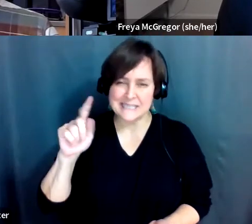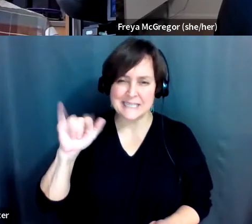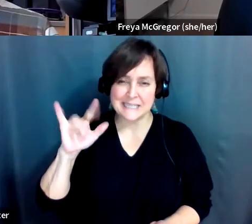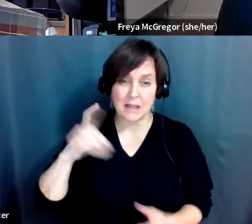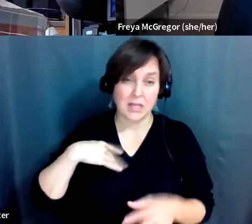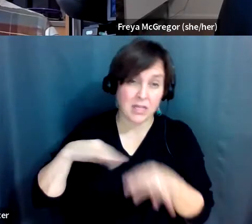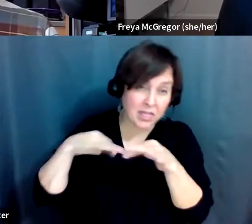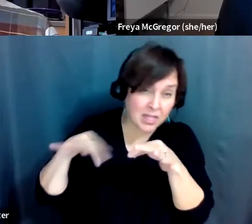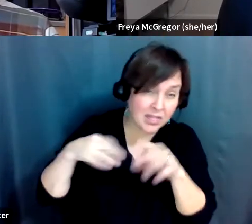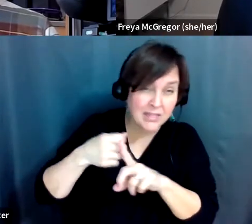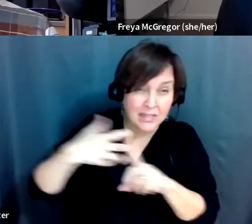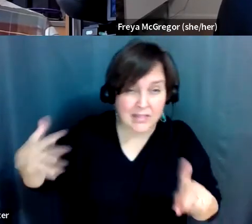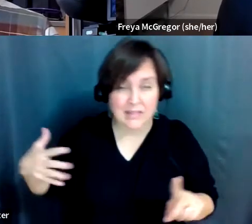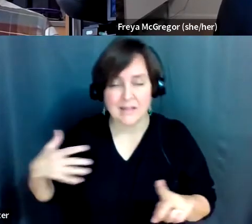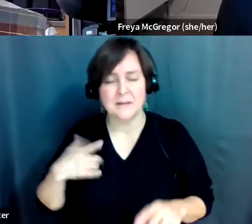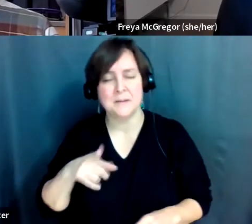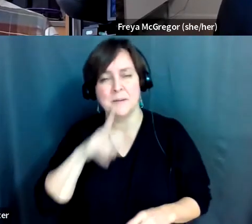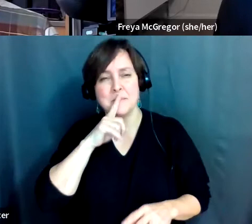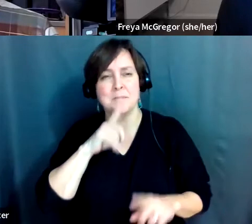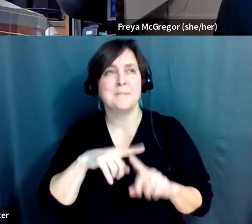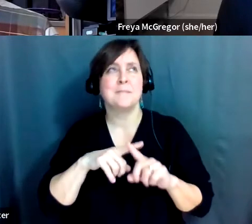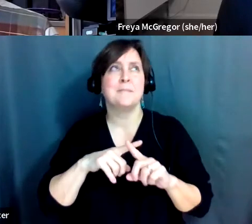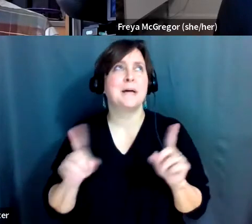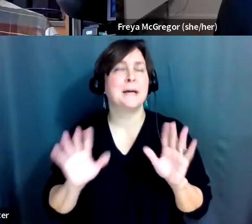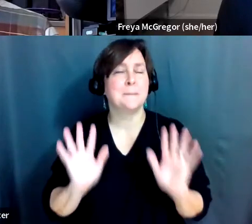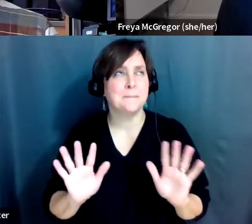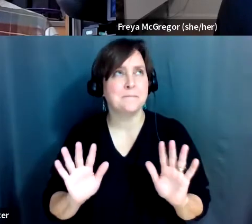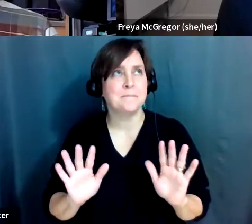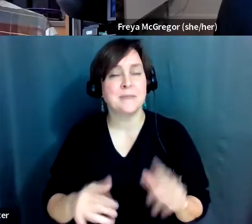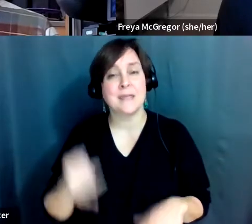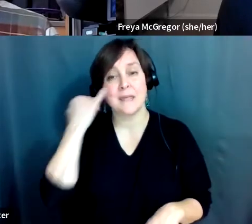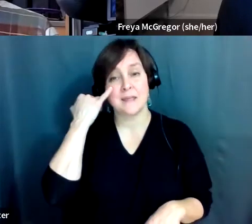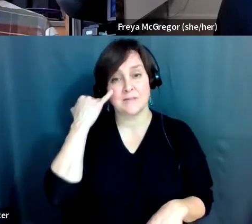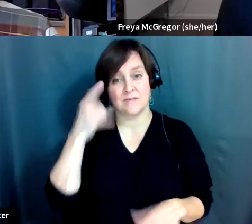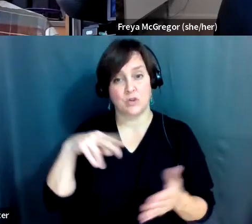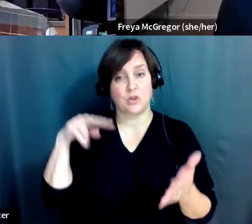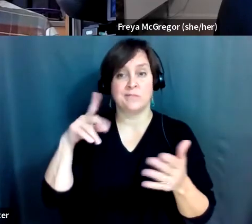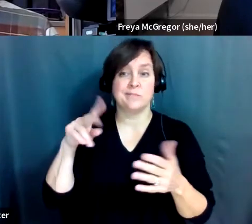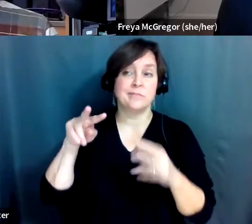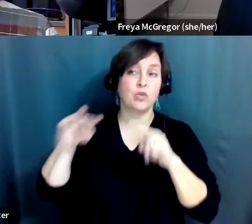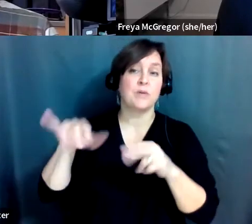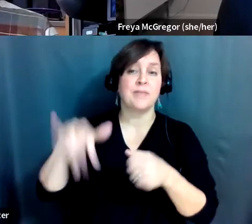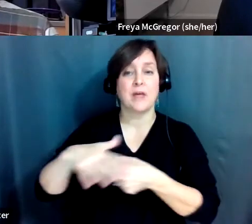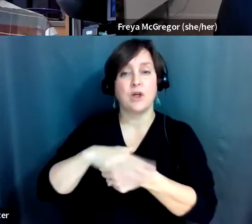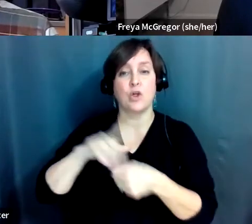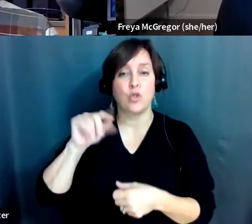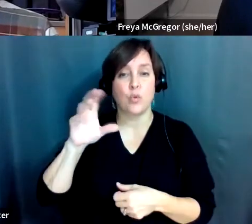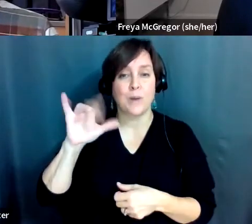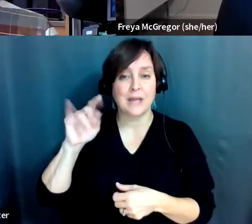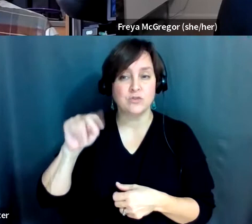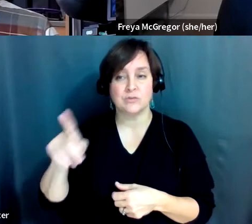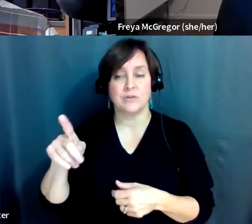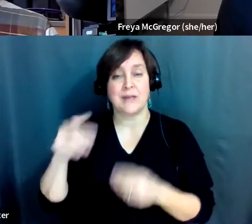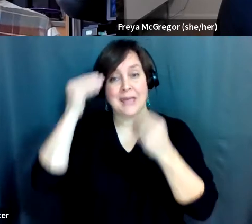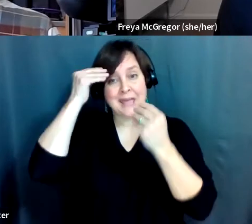detailed, but. If you look at a location and you look at the information that's provided